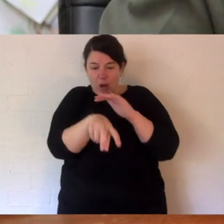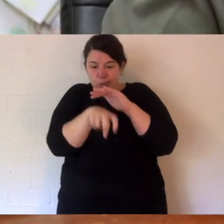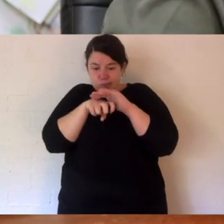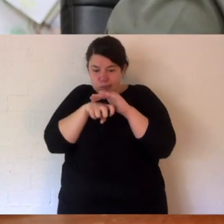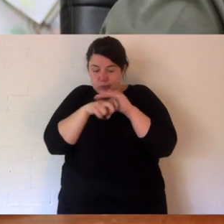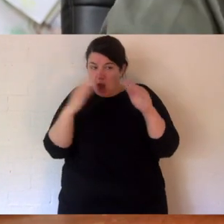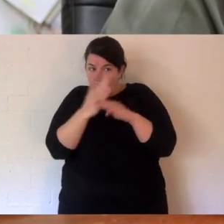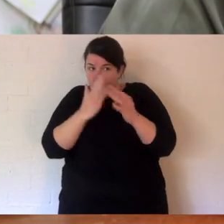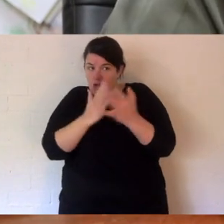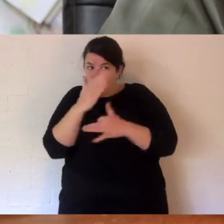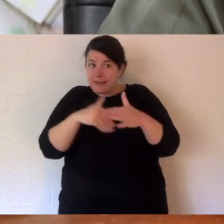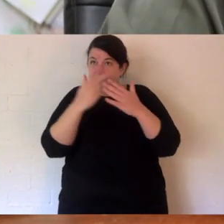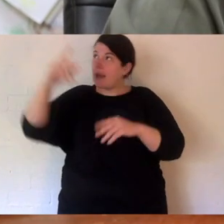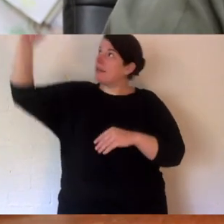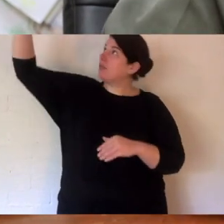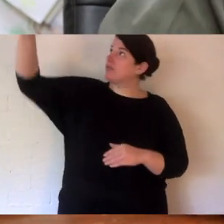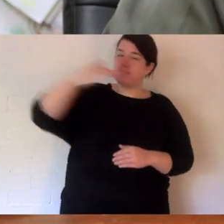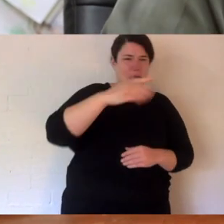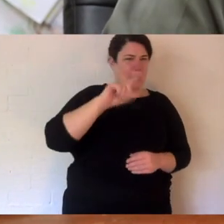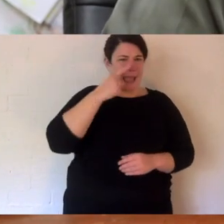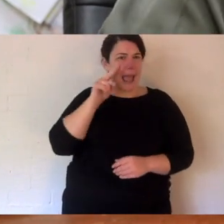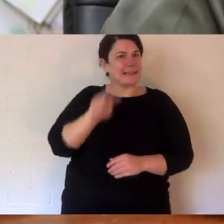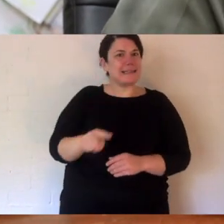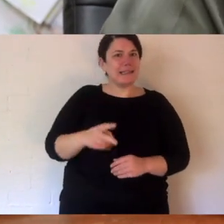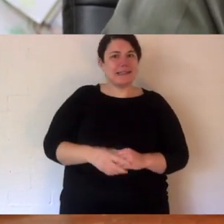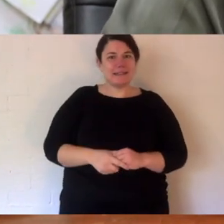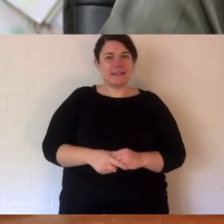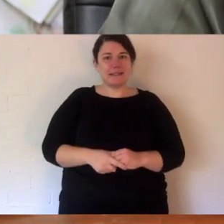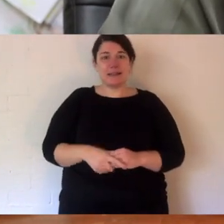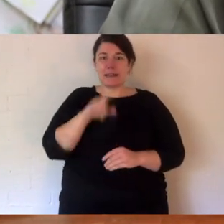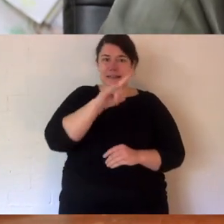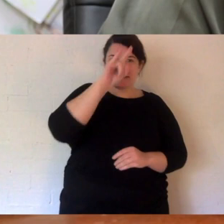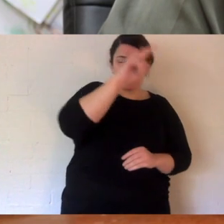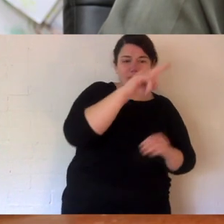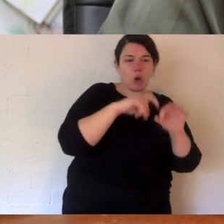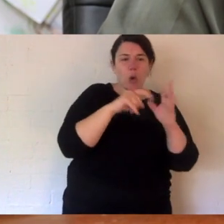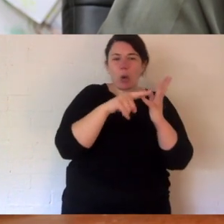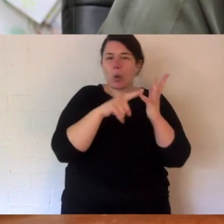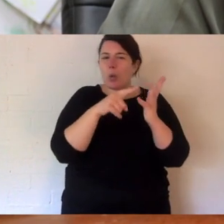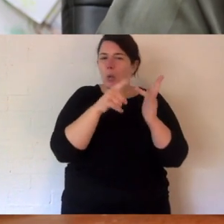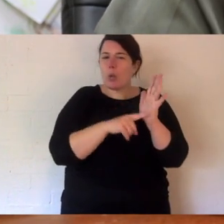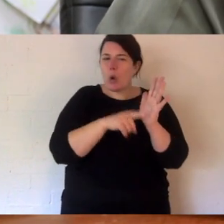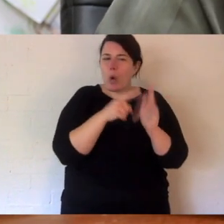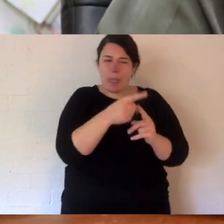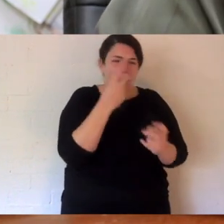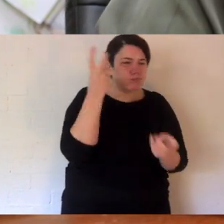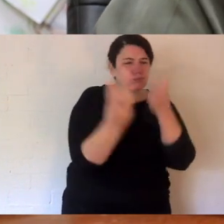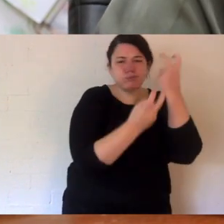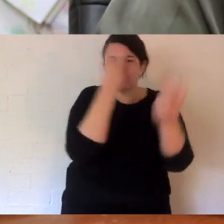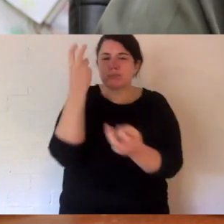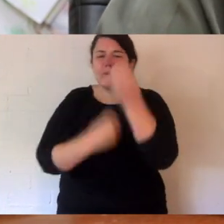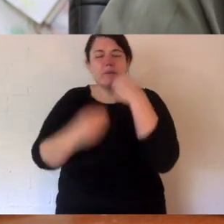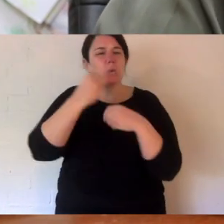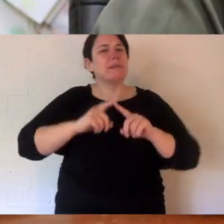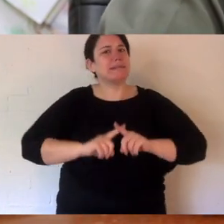if Ella just stays in her dray at daytime, the eagle can't spot her. It's that simple. With the devil and quoll, they hunt really